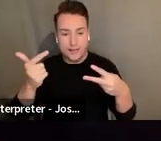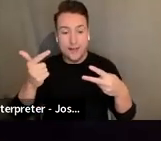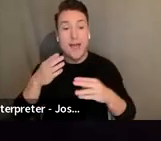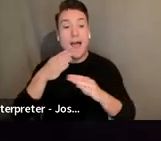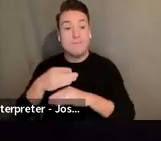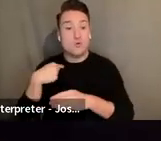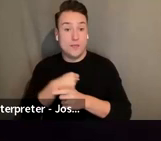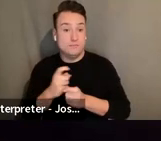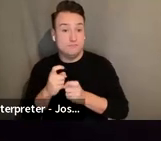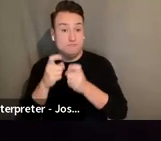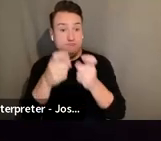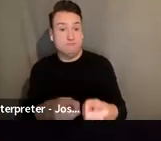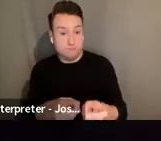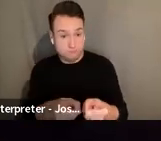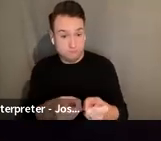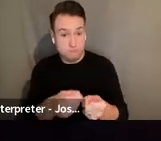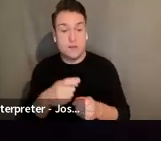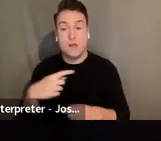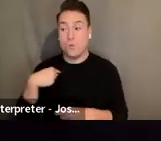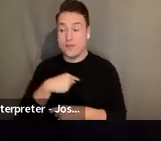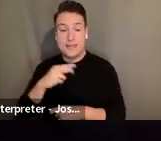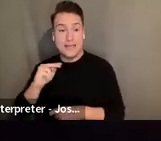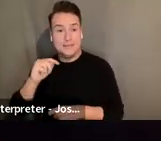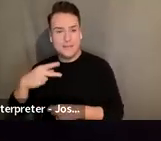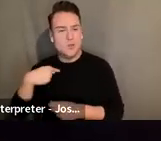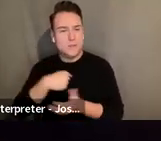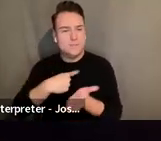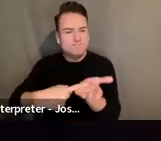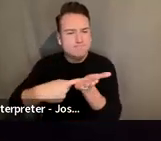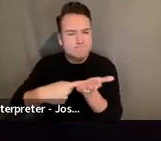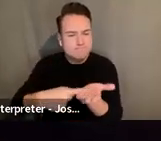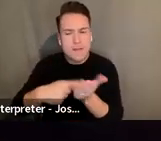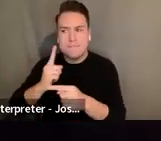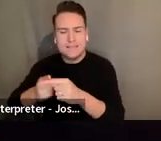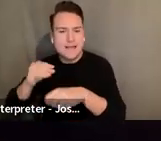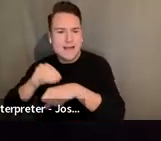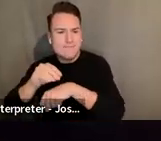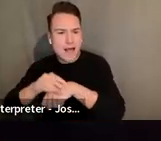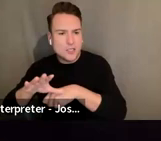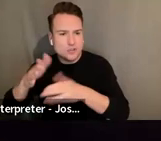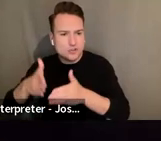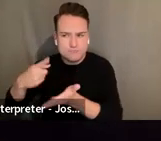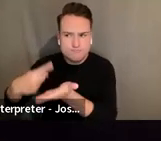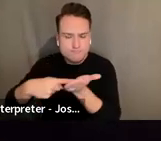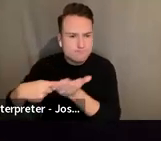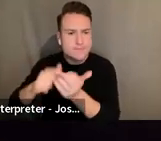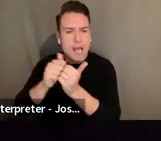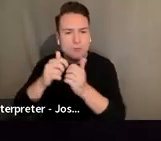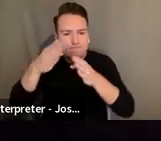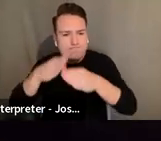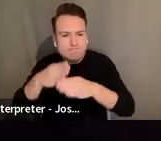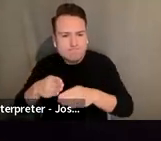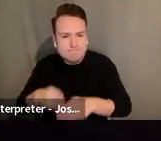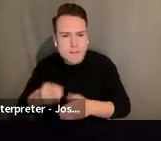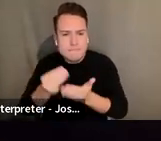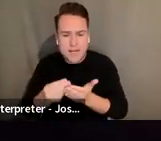staff conduct conversation with grantees and NTP advisors to decide how to give how to divide the grant money into those two